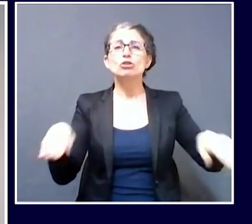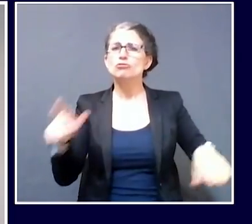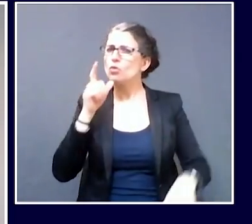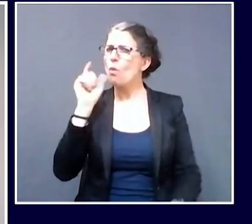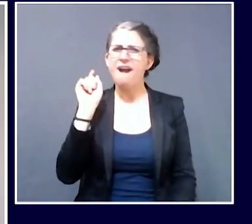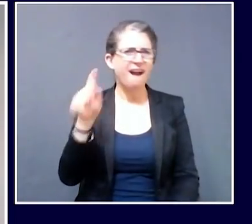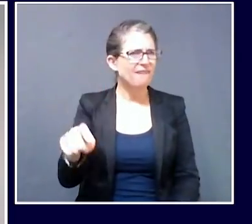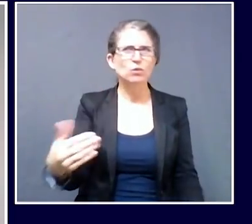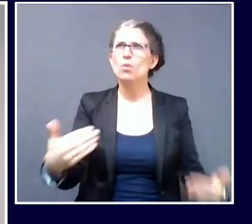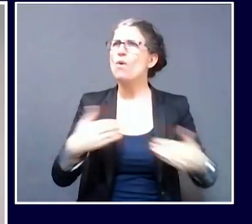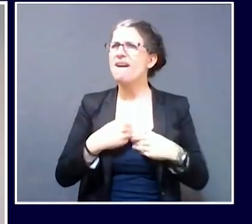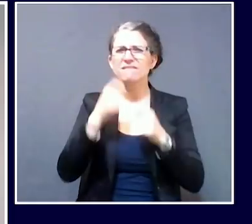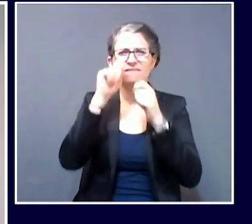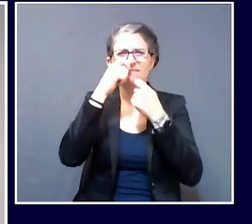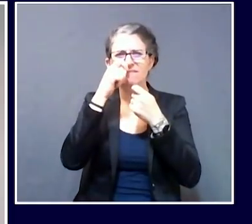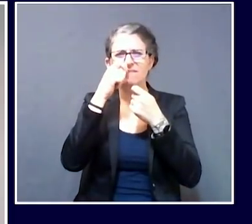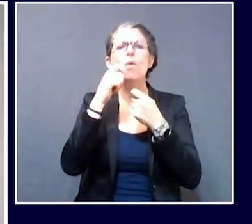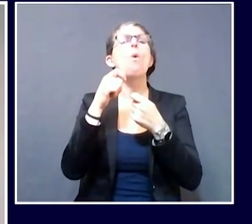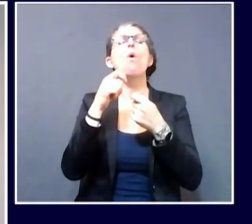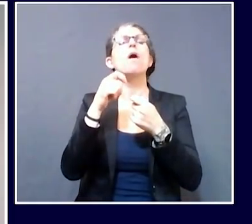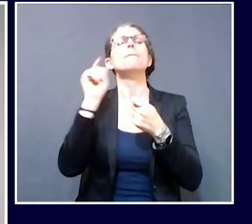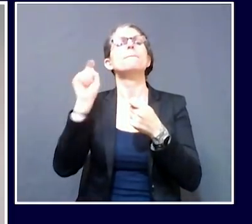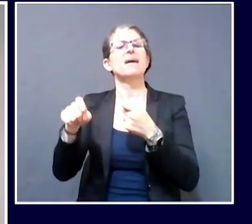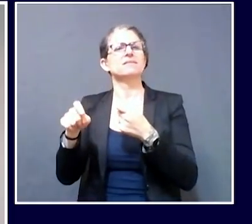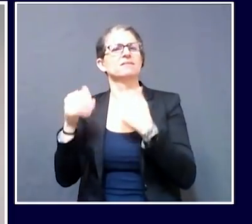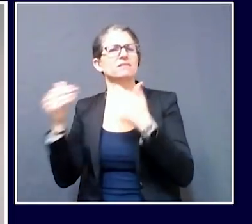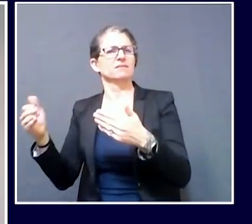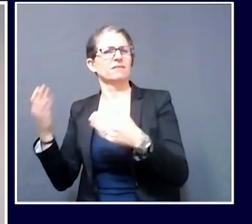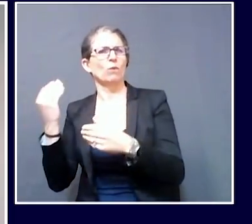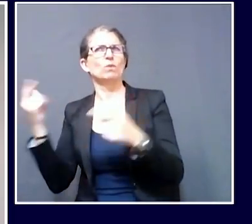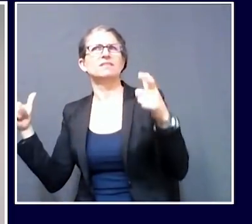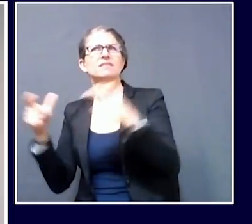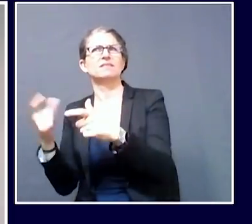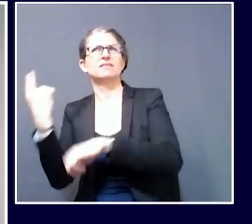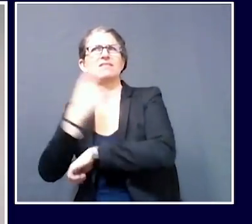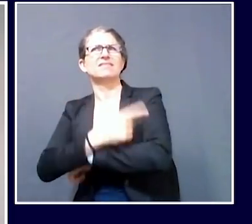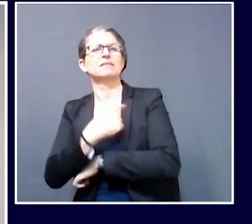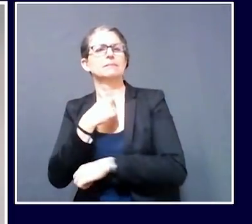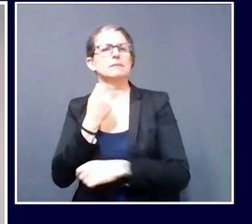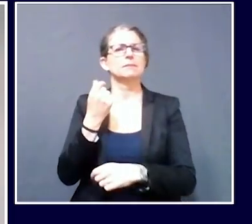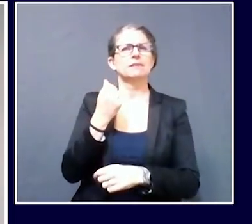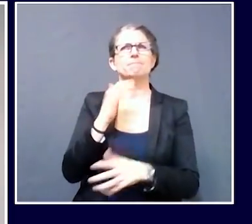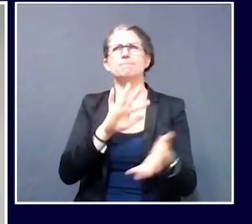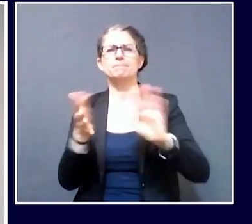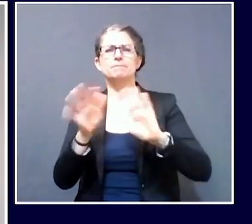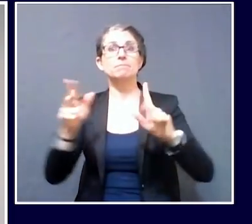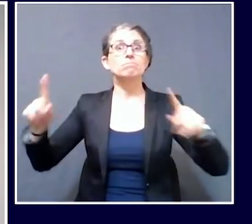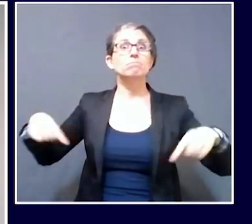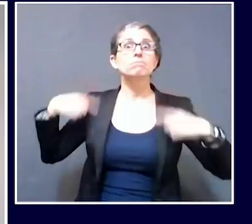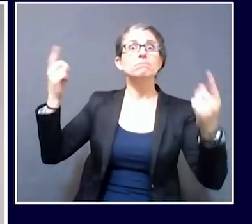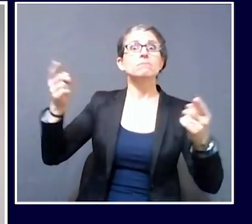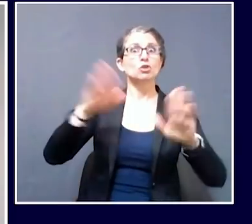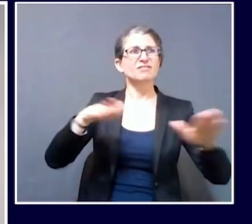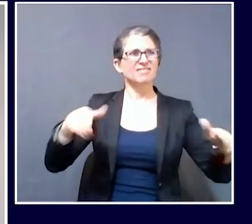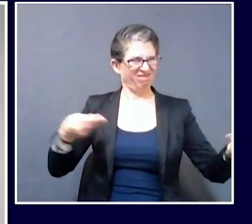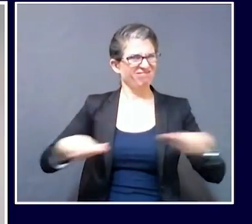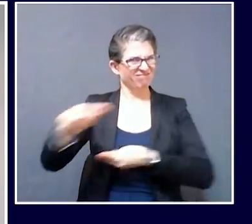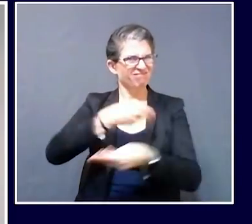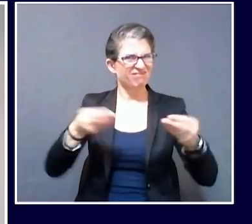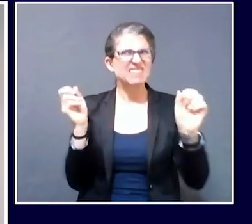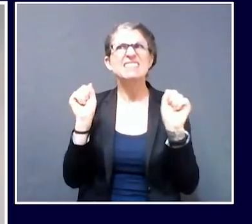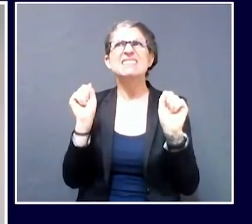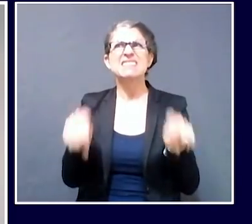I believe there's evidence that children may transmit the disease asymptomatically or pre-symptomatically, as you mentioned earlier.